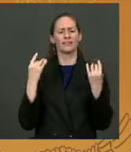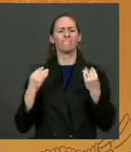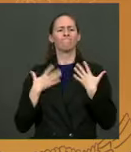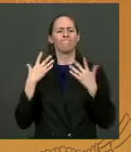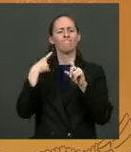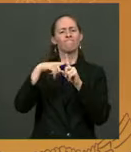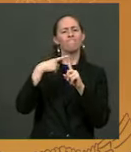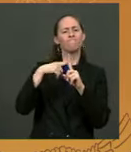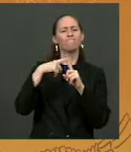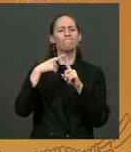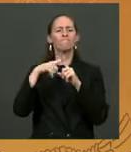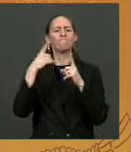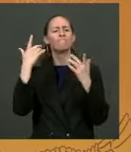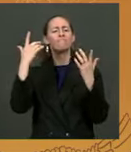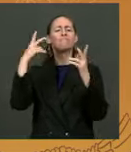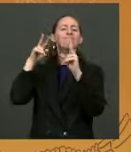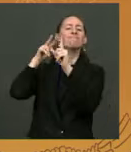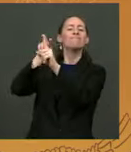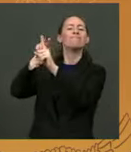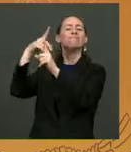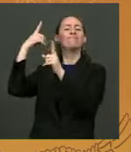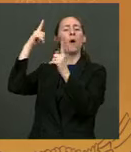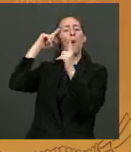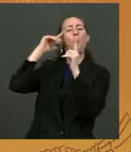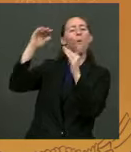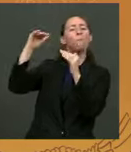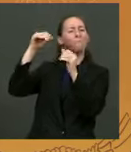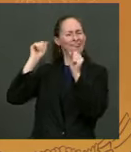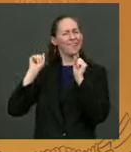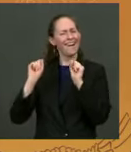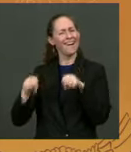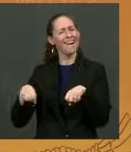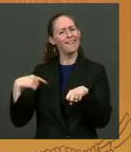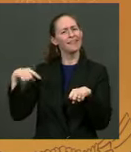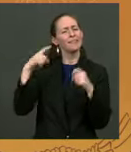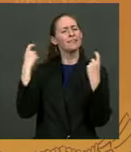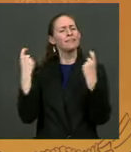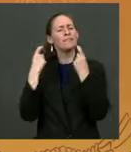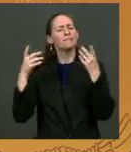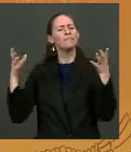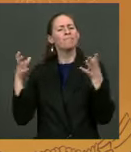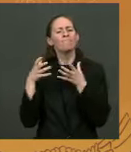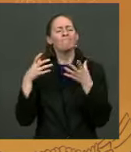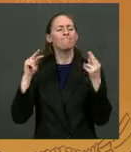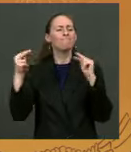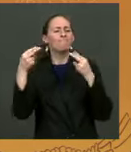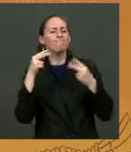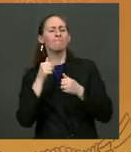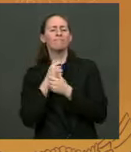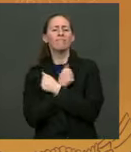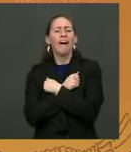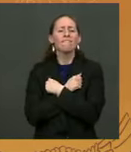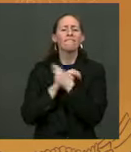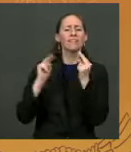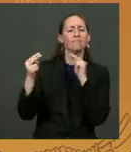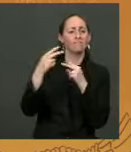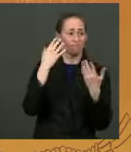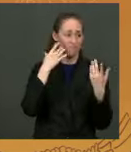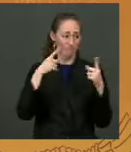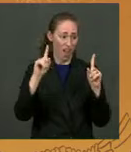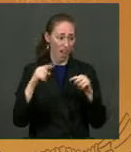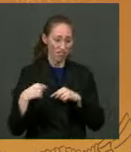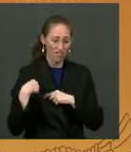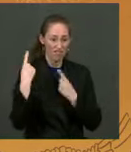my view, represents. So many of us will be gathering with our loved ones for the first time in a long time, and we'll be